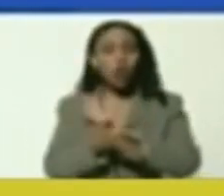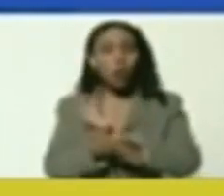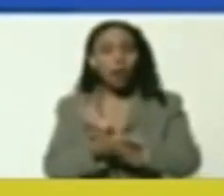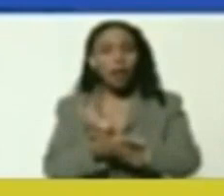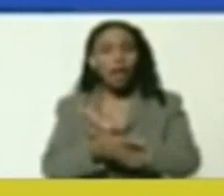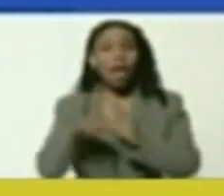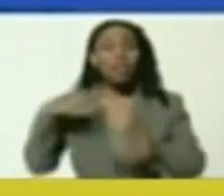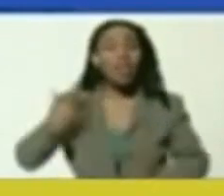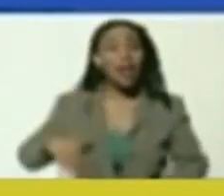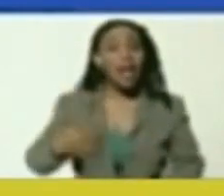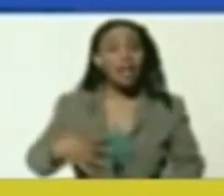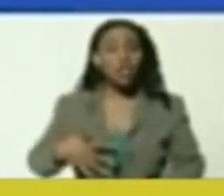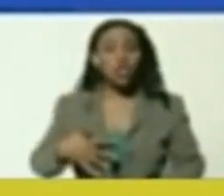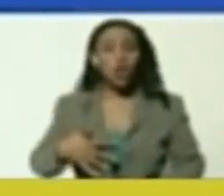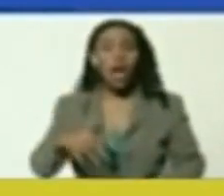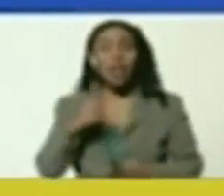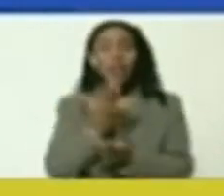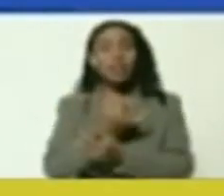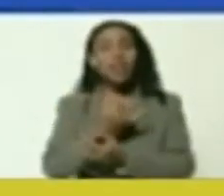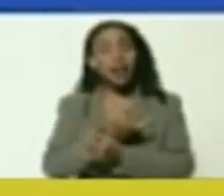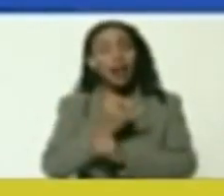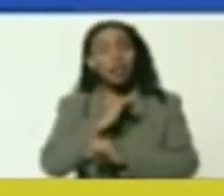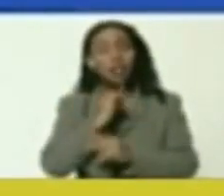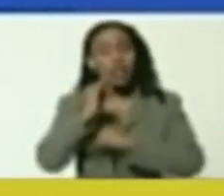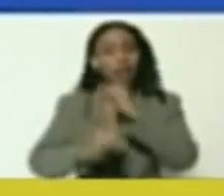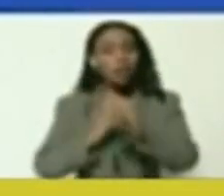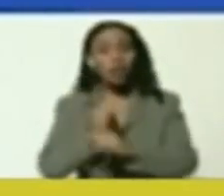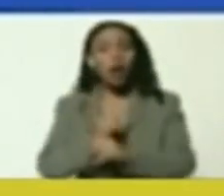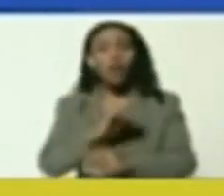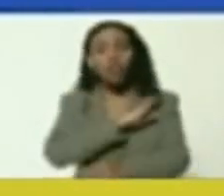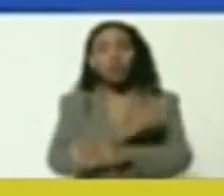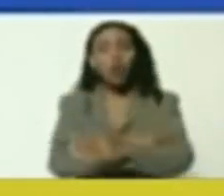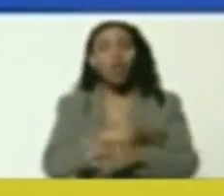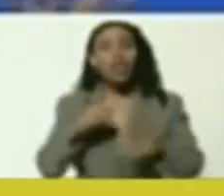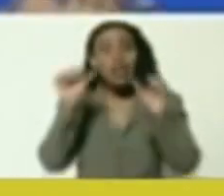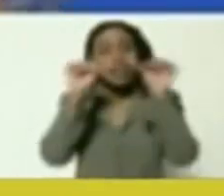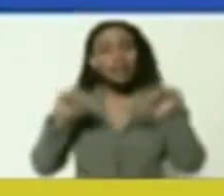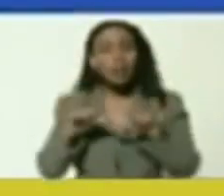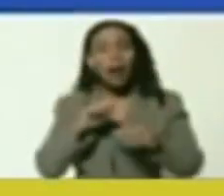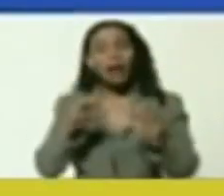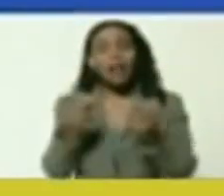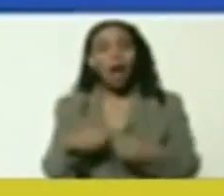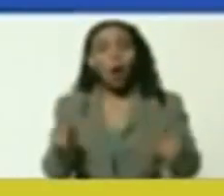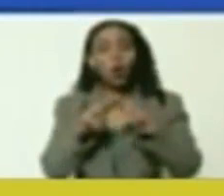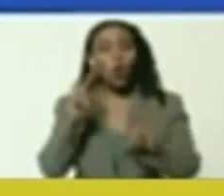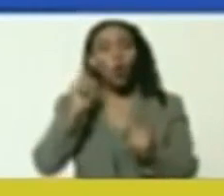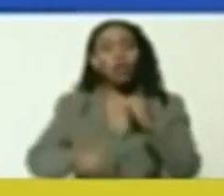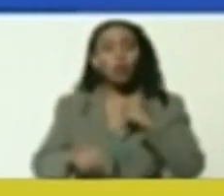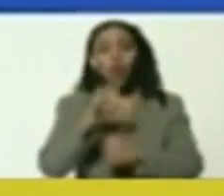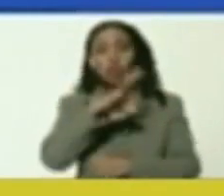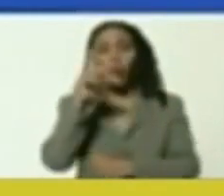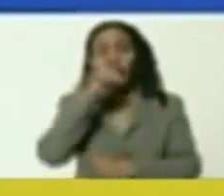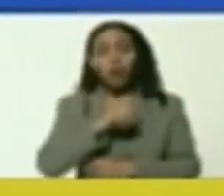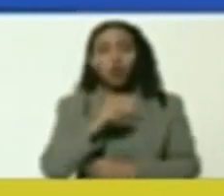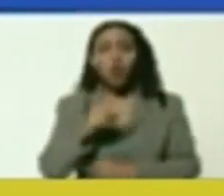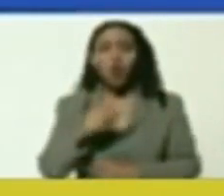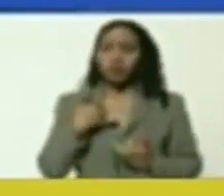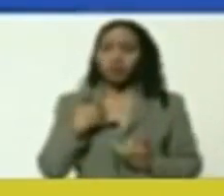for the international right, for strengthening the United Nations in the last 50 years,